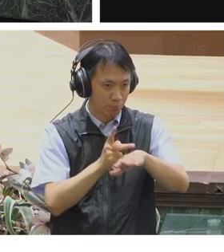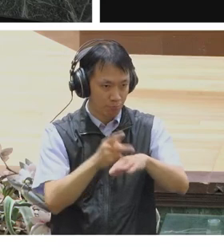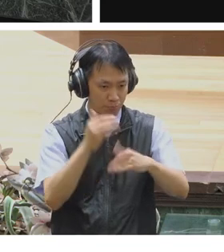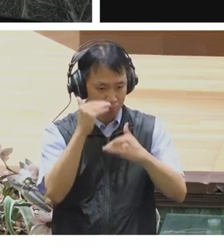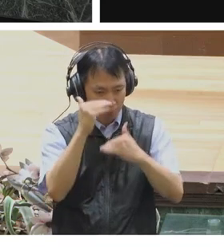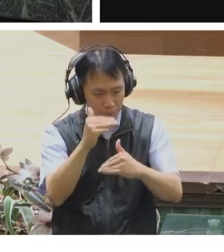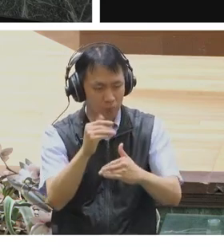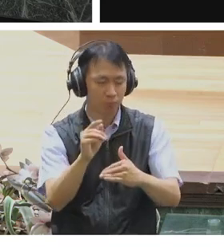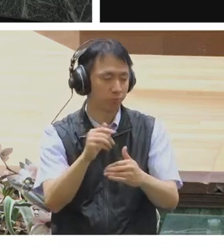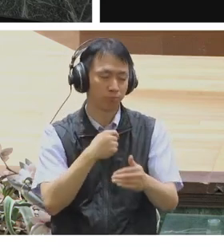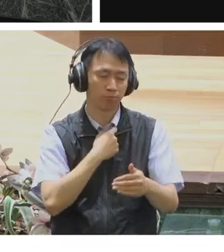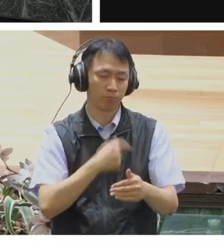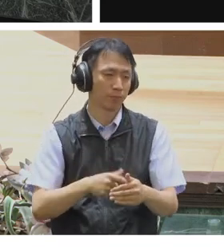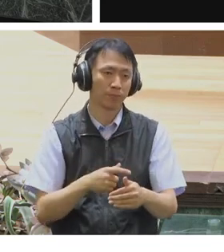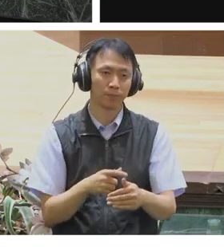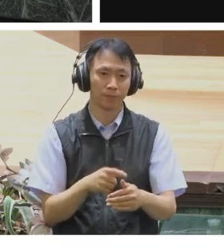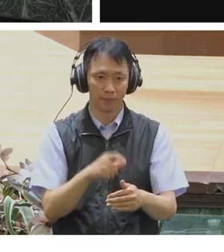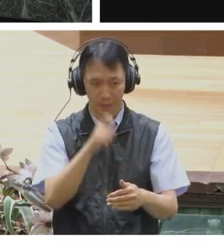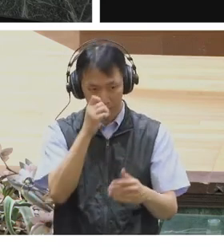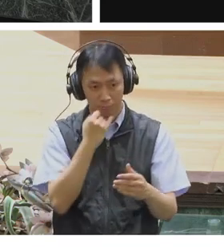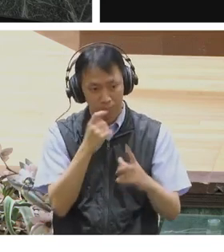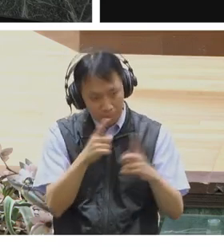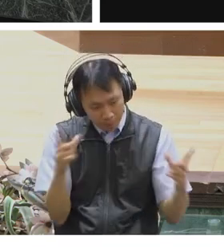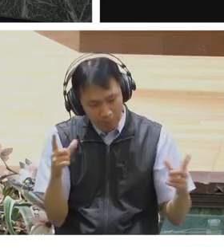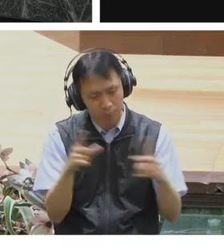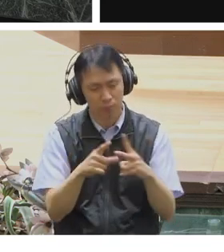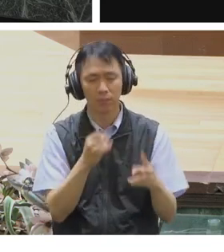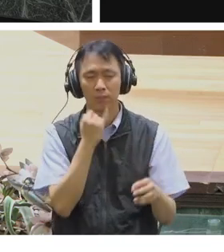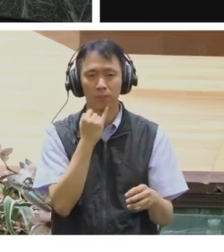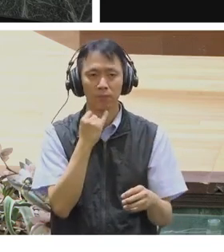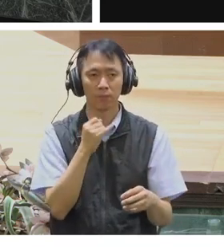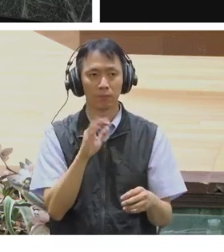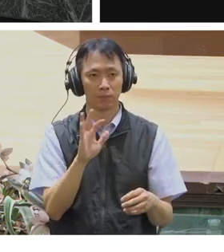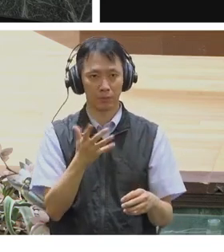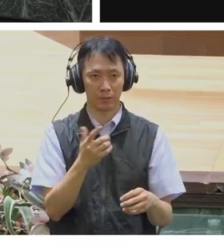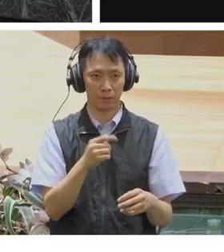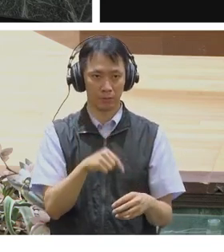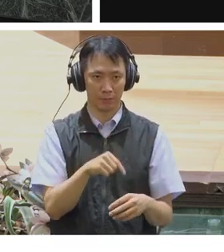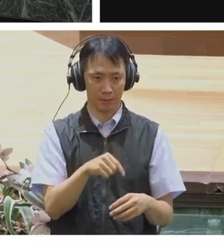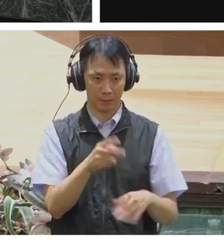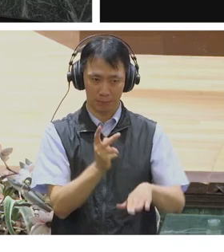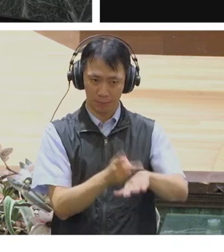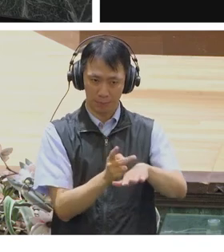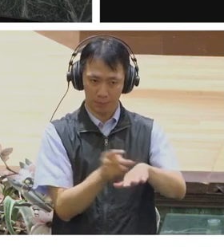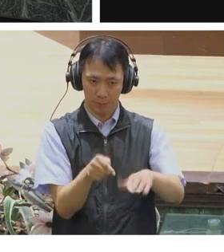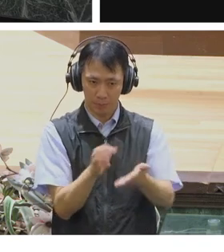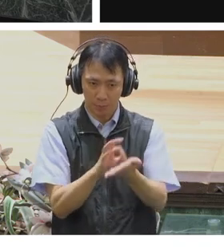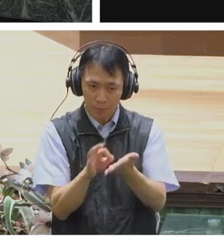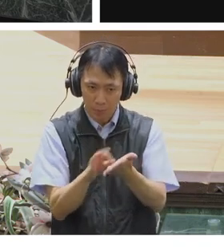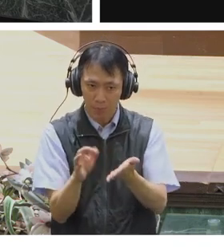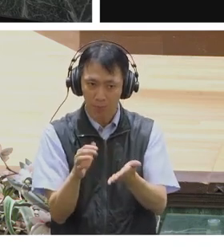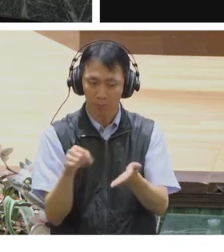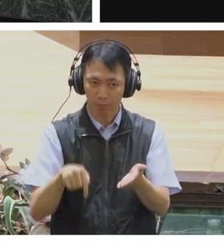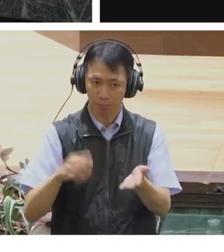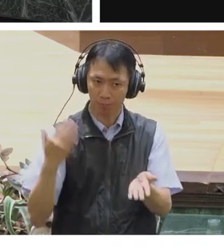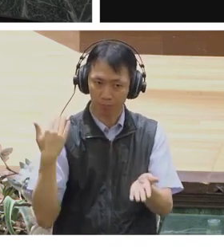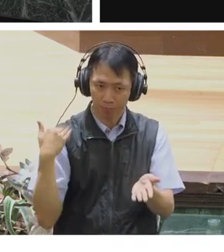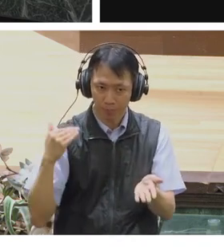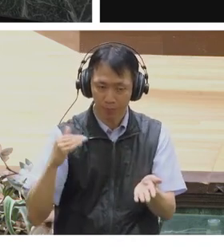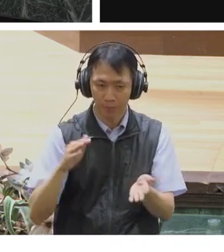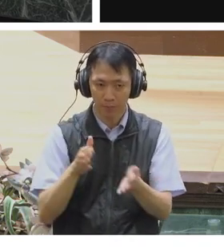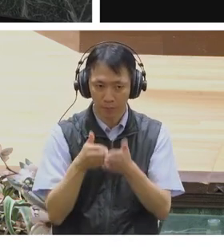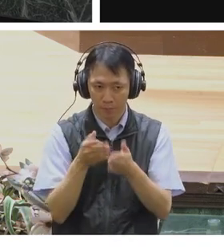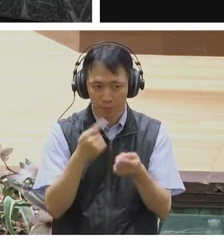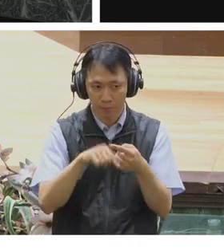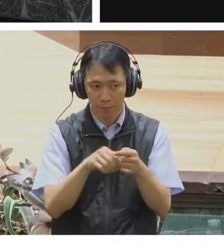power in creating a culture around technology of applying it towards the public good. in